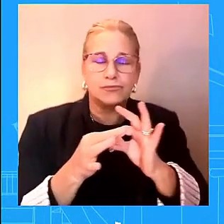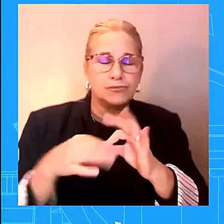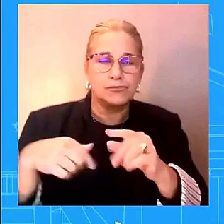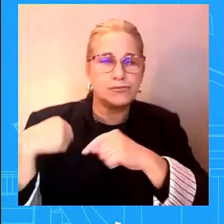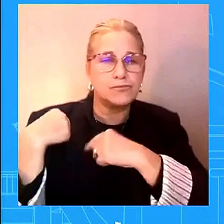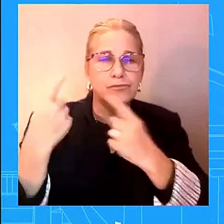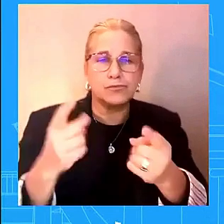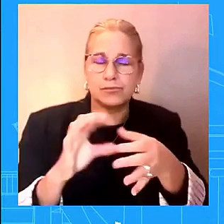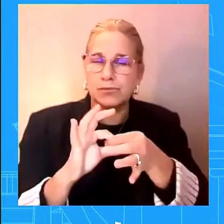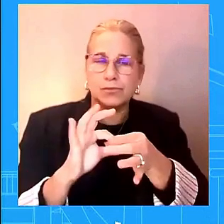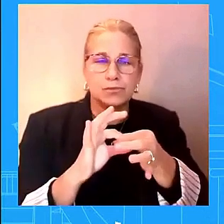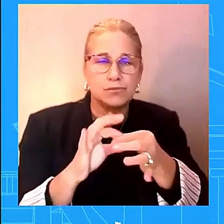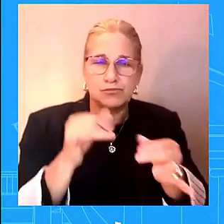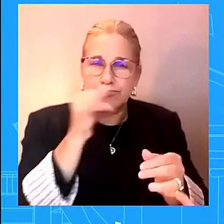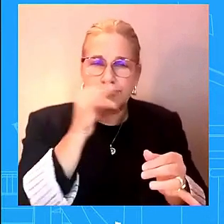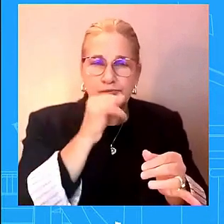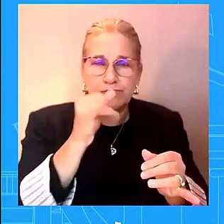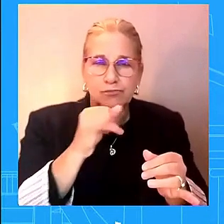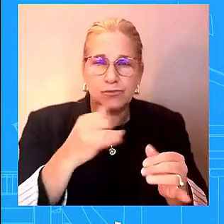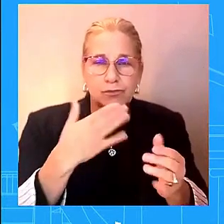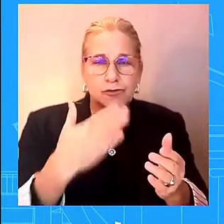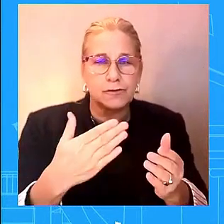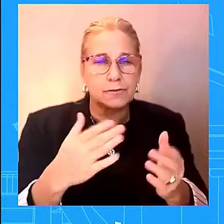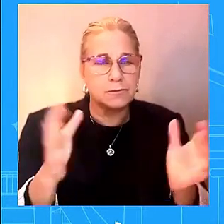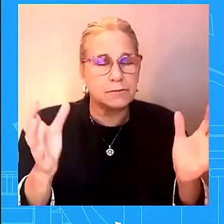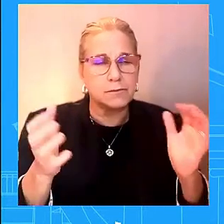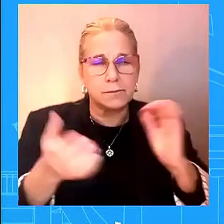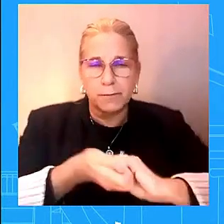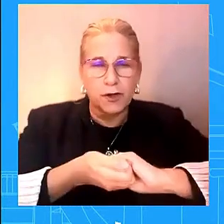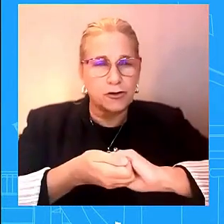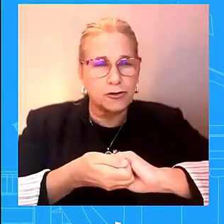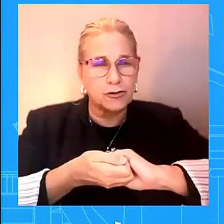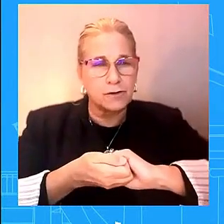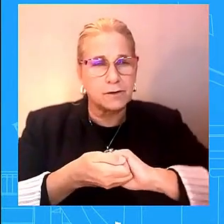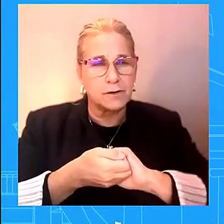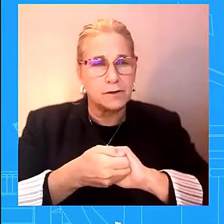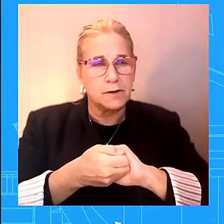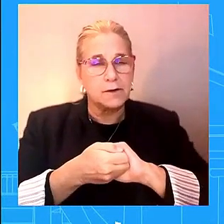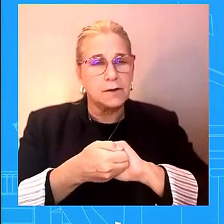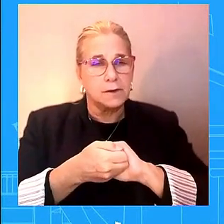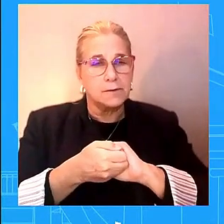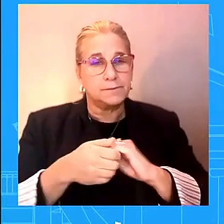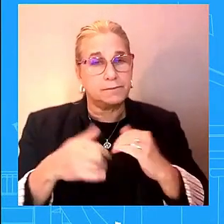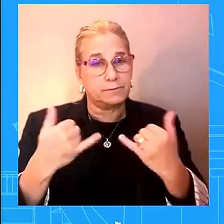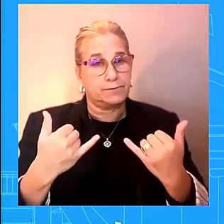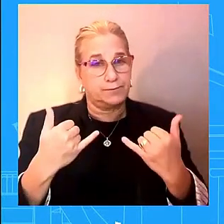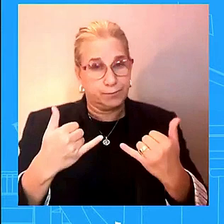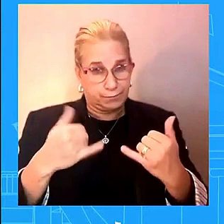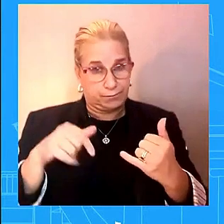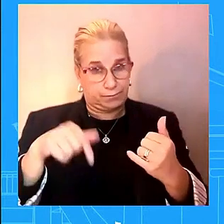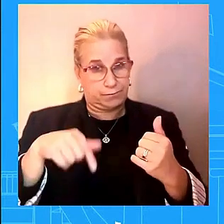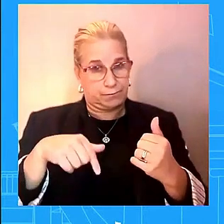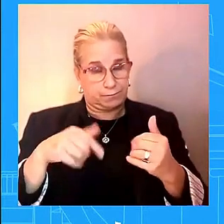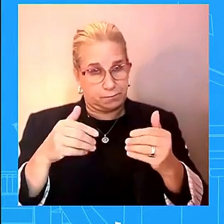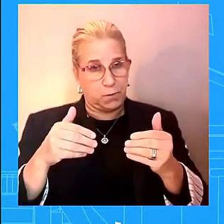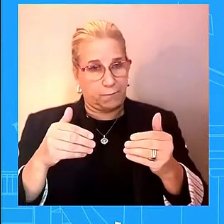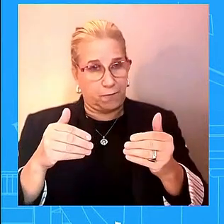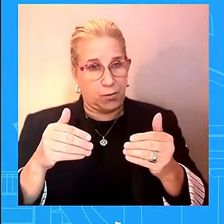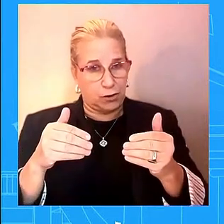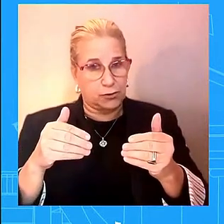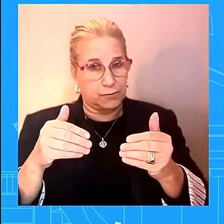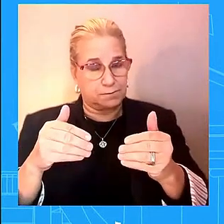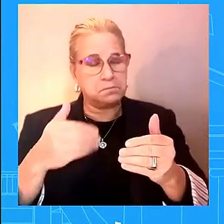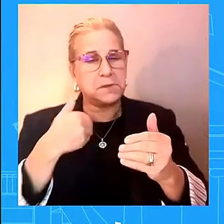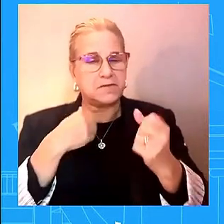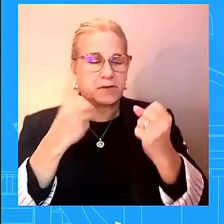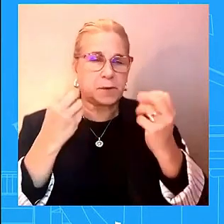uh in the way that this administration has moved forward on many issues and the issues that they've had